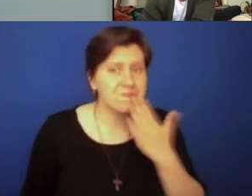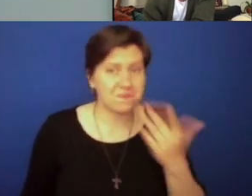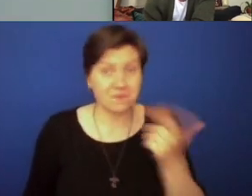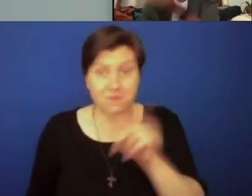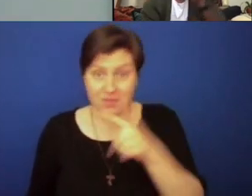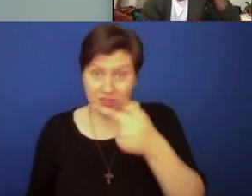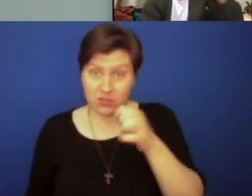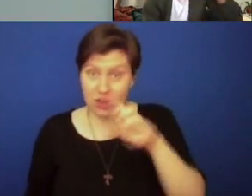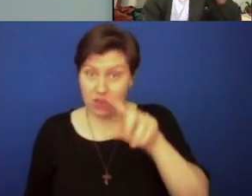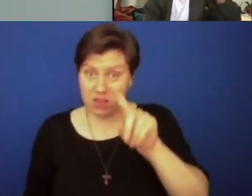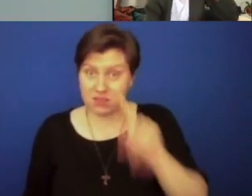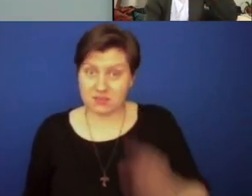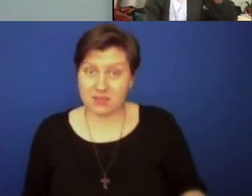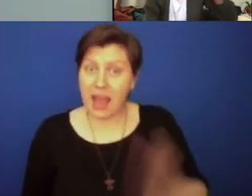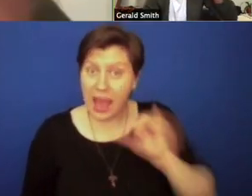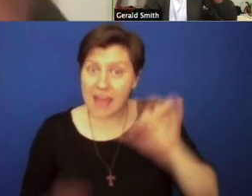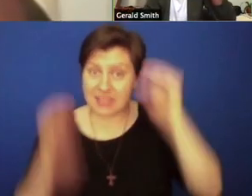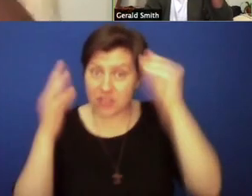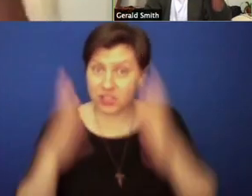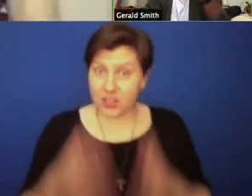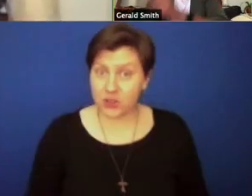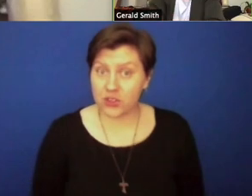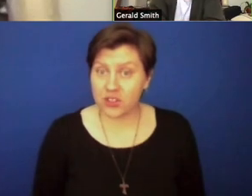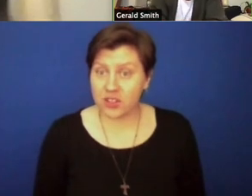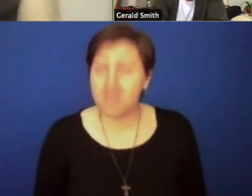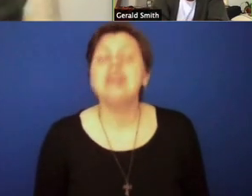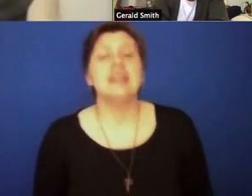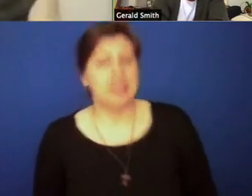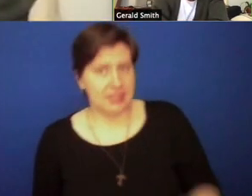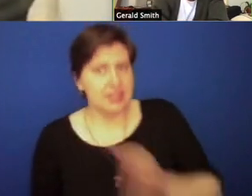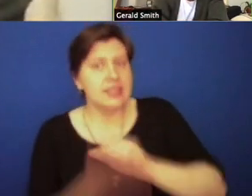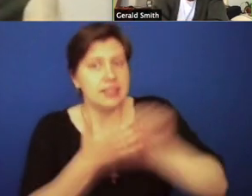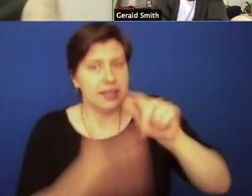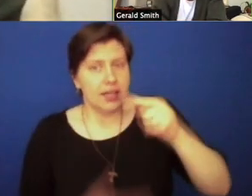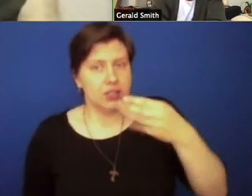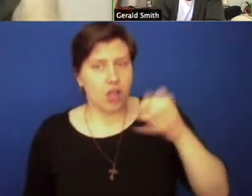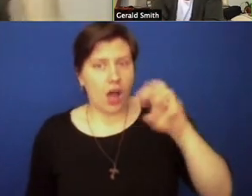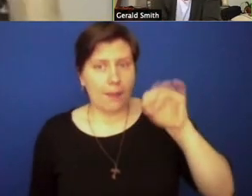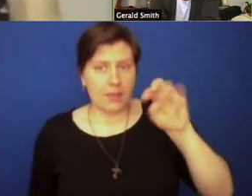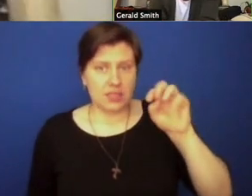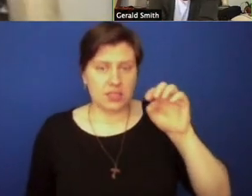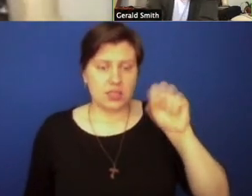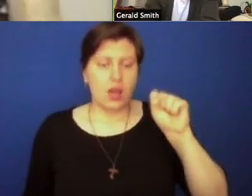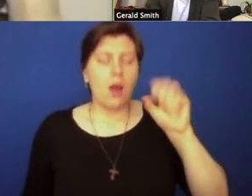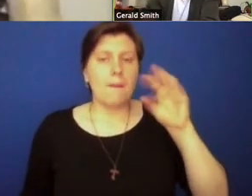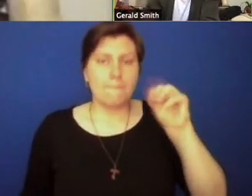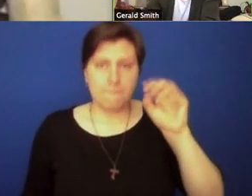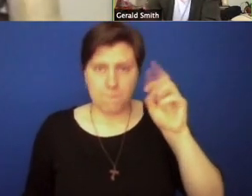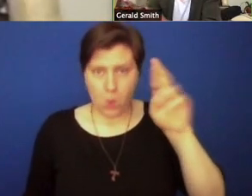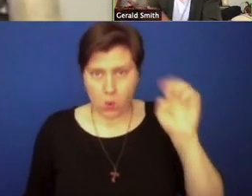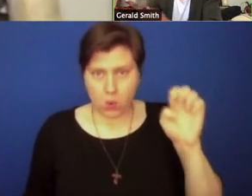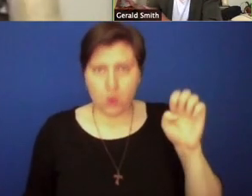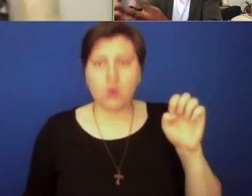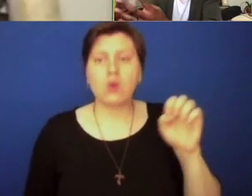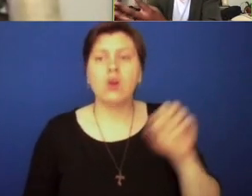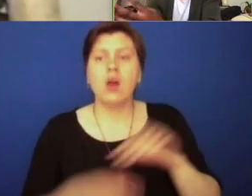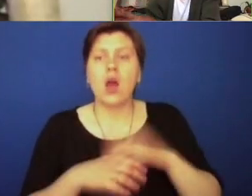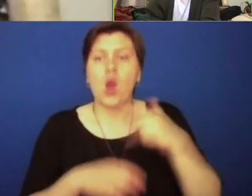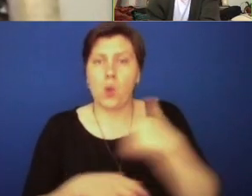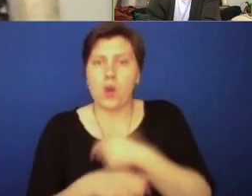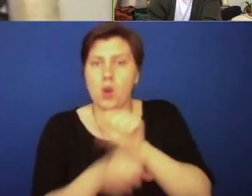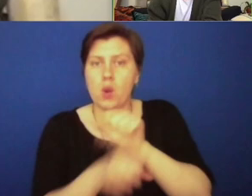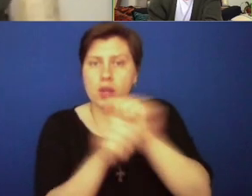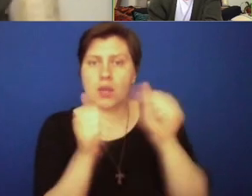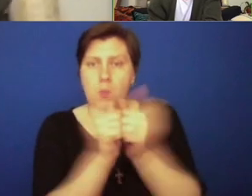next as an educator? Sure. So as an educator, at St. Thomas More and in partnership with Sacred Heart, we're currently working